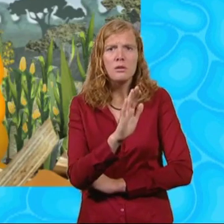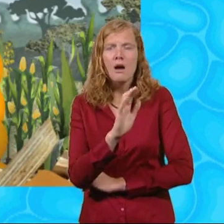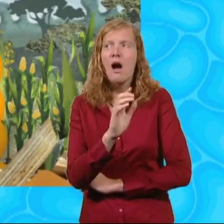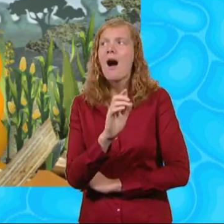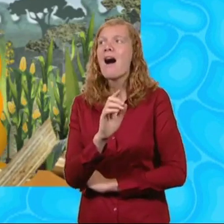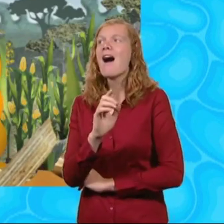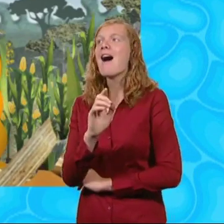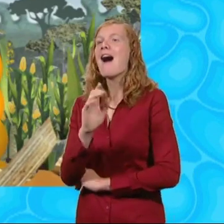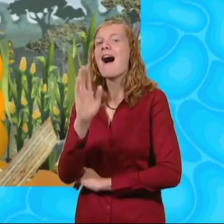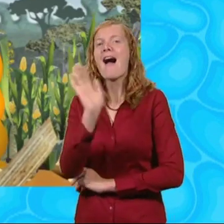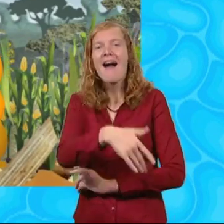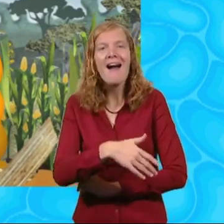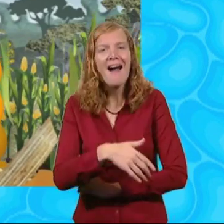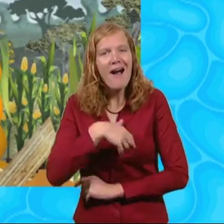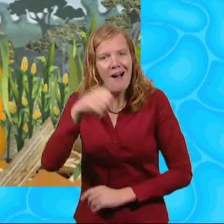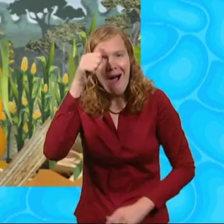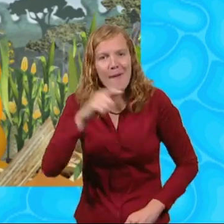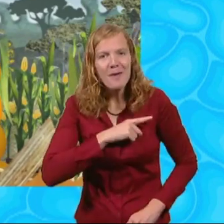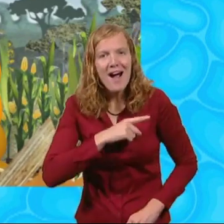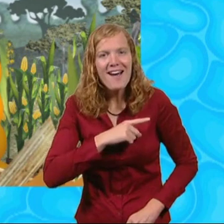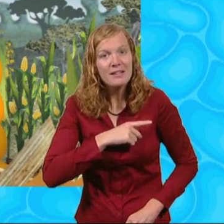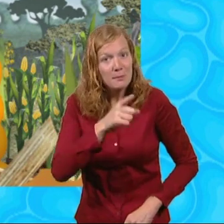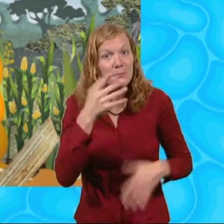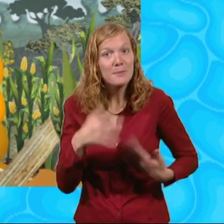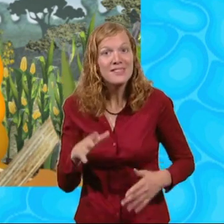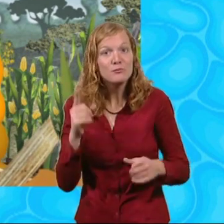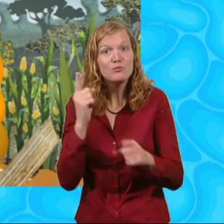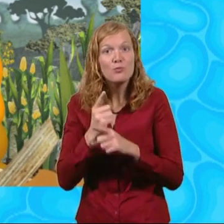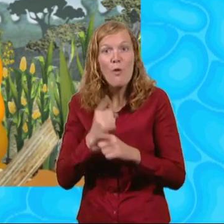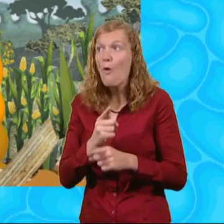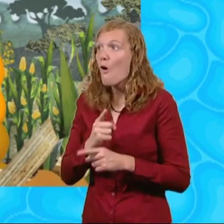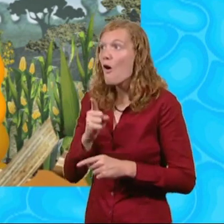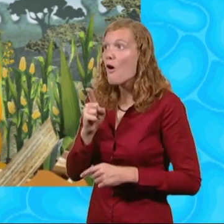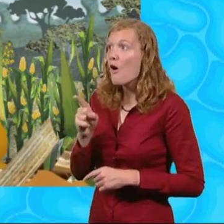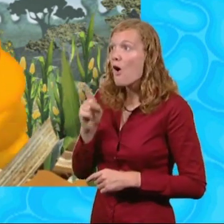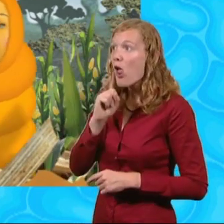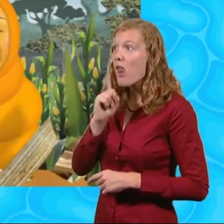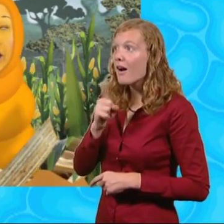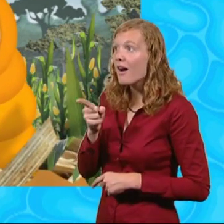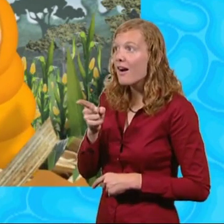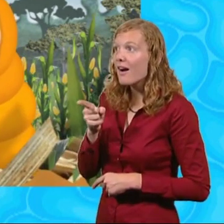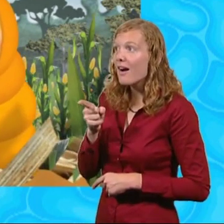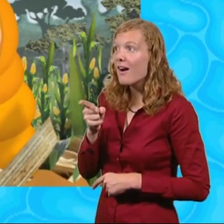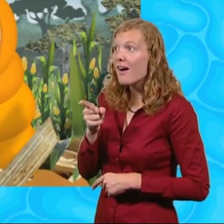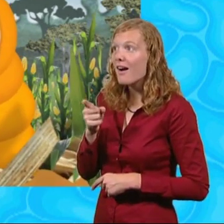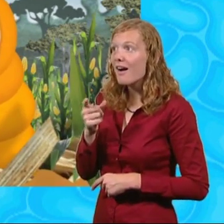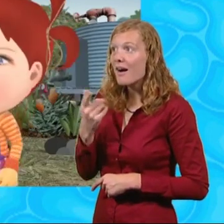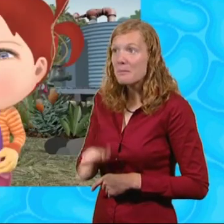Wait a minute. Did you happen to be talking to... Death Squirrel?